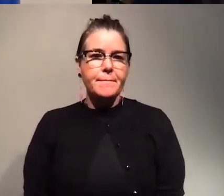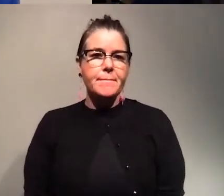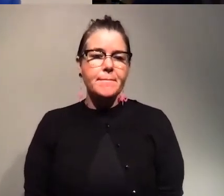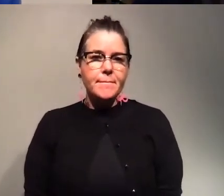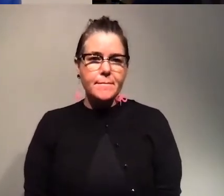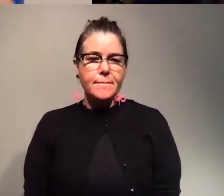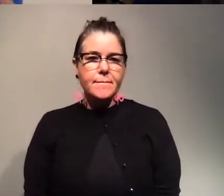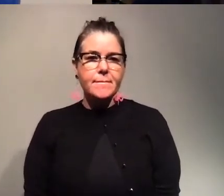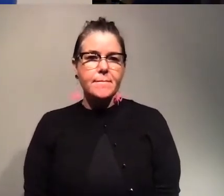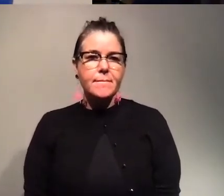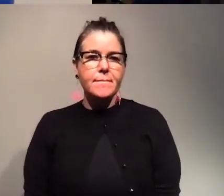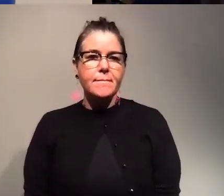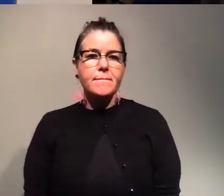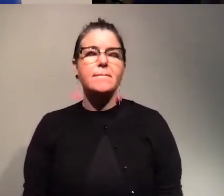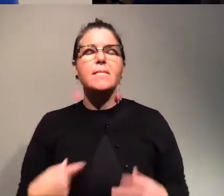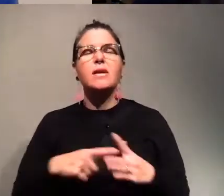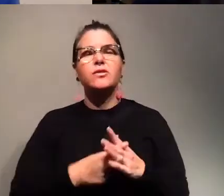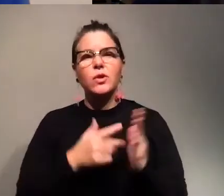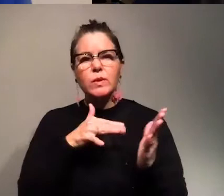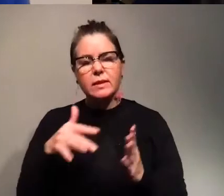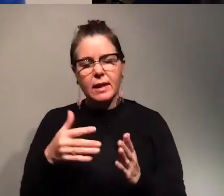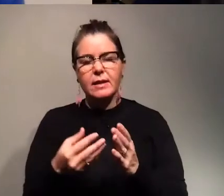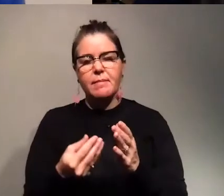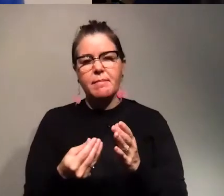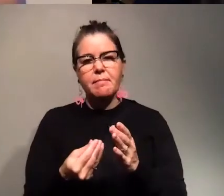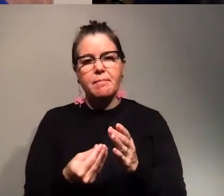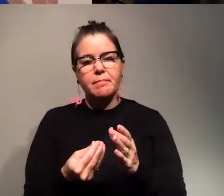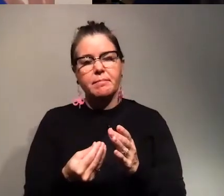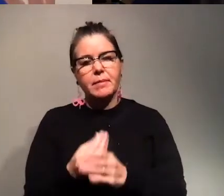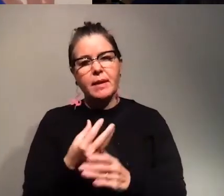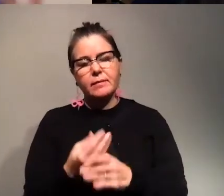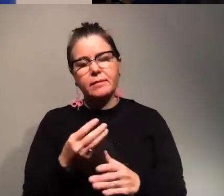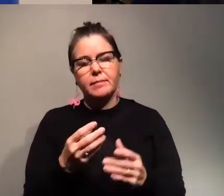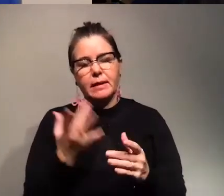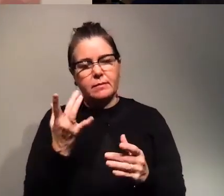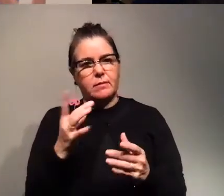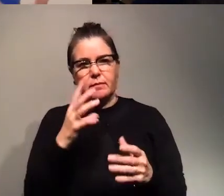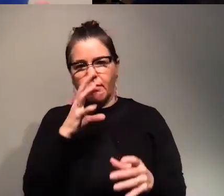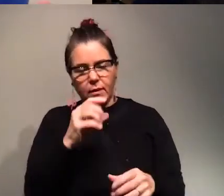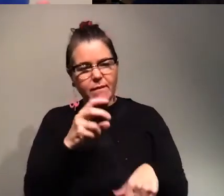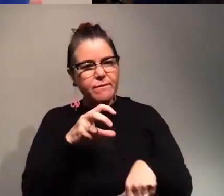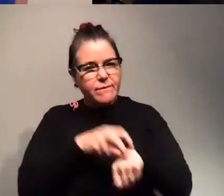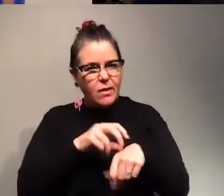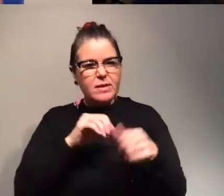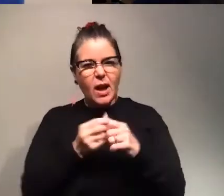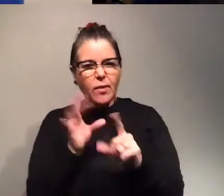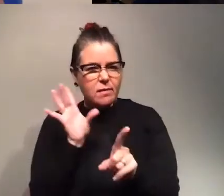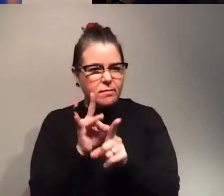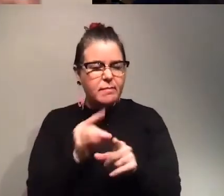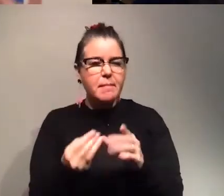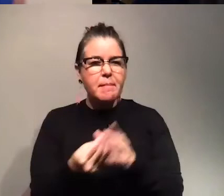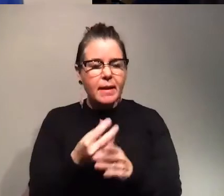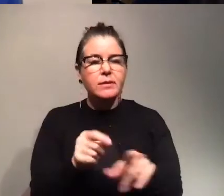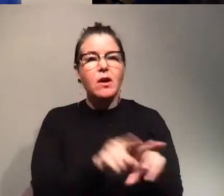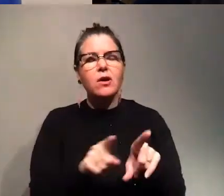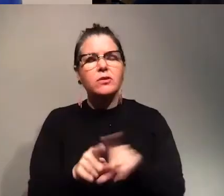started to study plant viruses viruses because I wanted to learn more about viruses in general and how they infect plants. And I also wanted